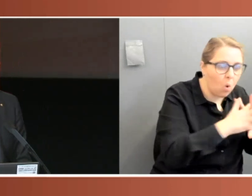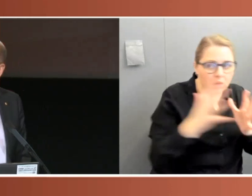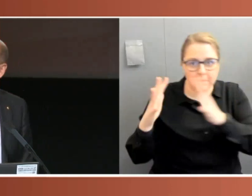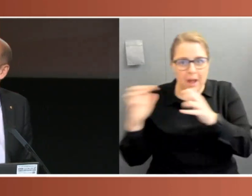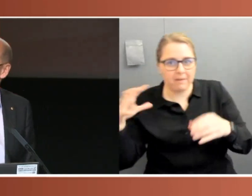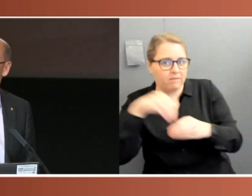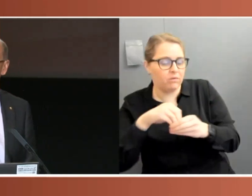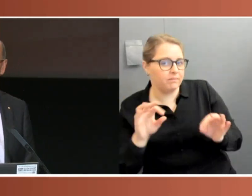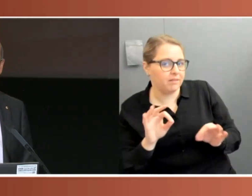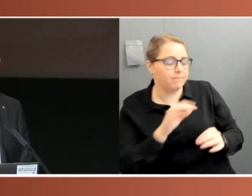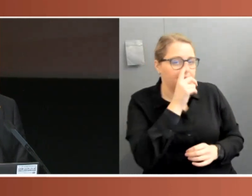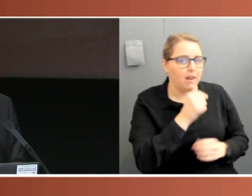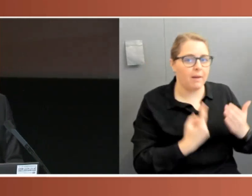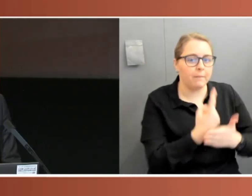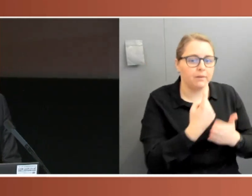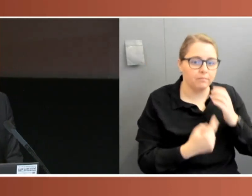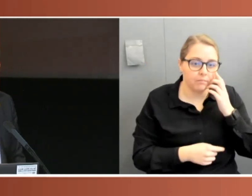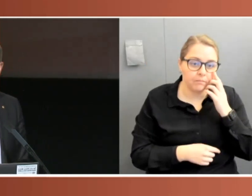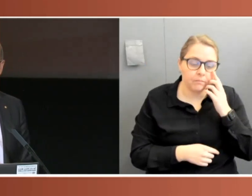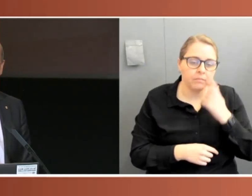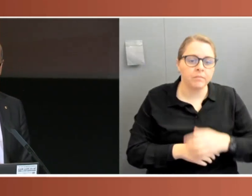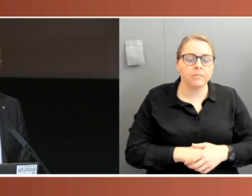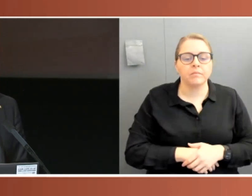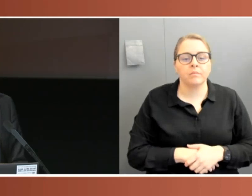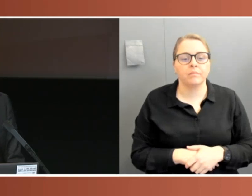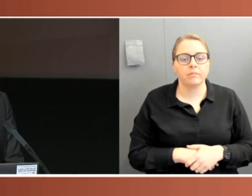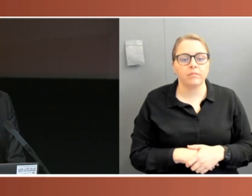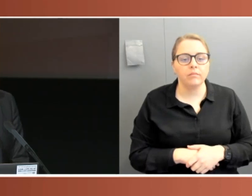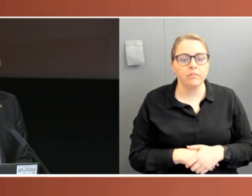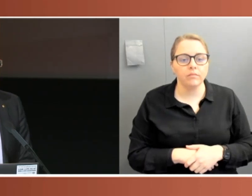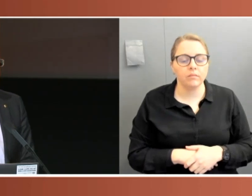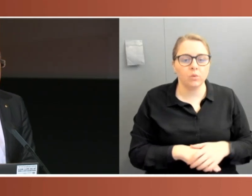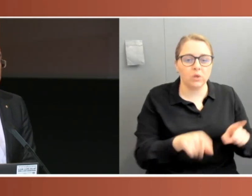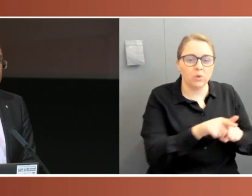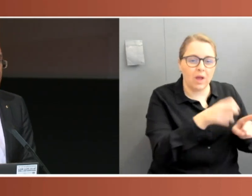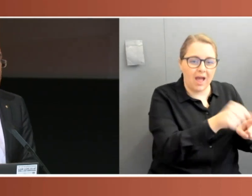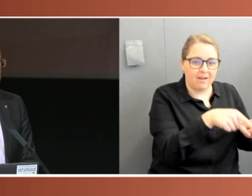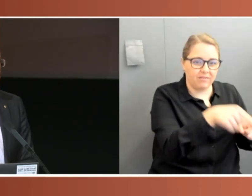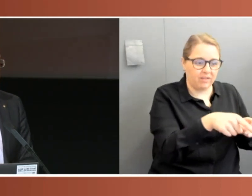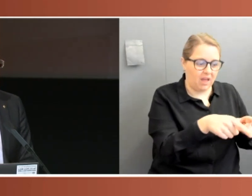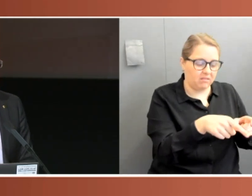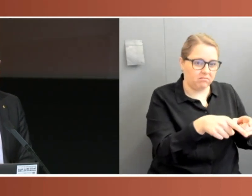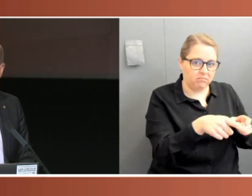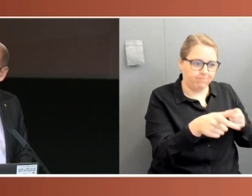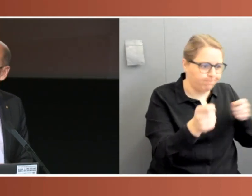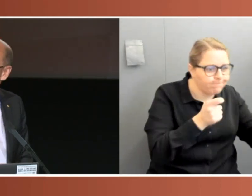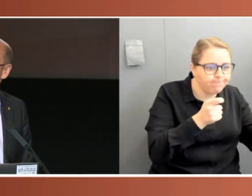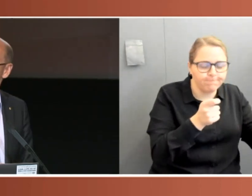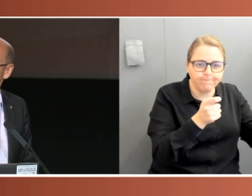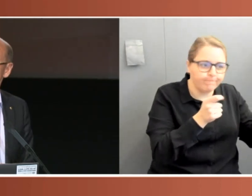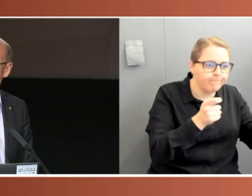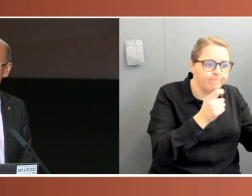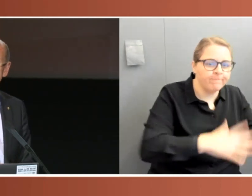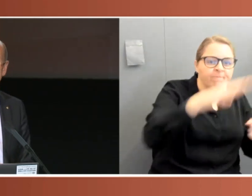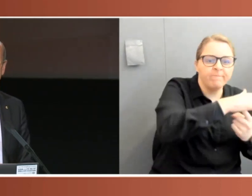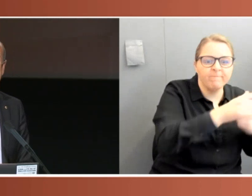executive domination of the Parliament, but executive domination over another part of the executive. And of course there, the fact that our Prime Minister assumed